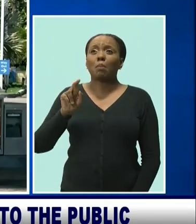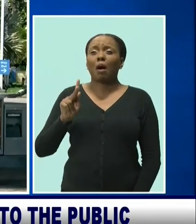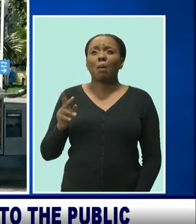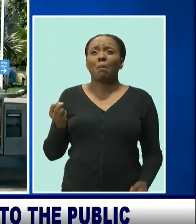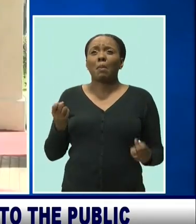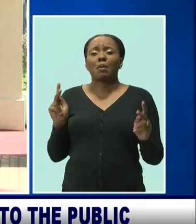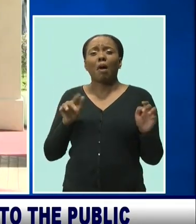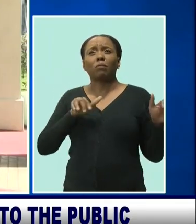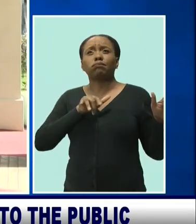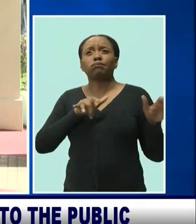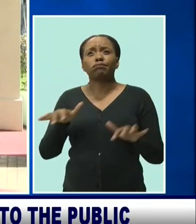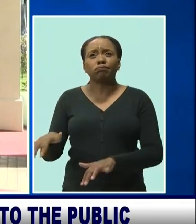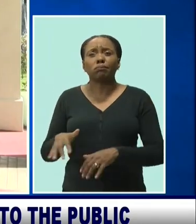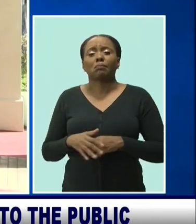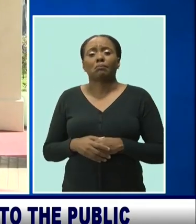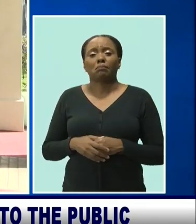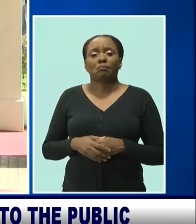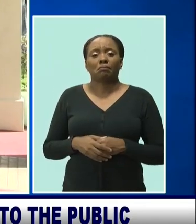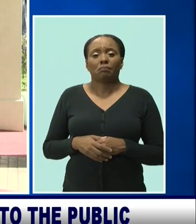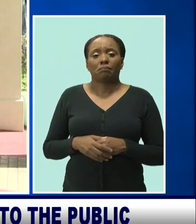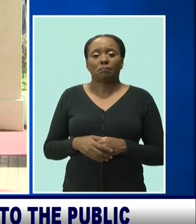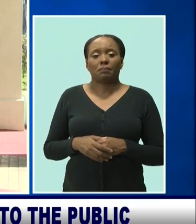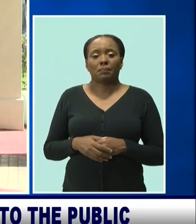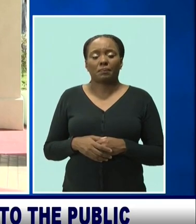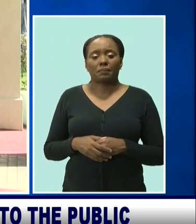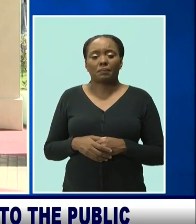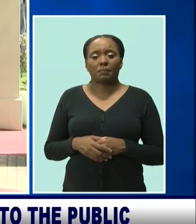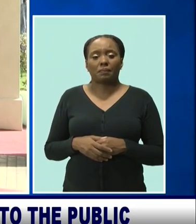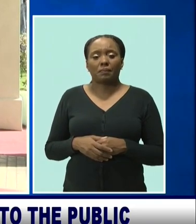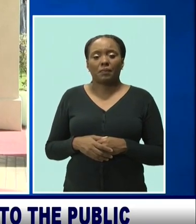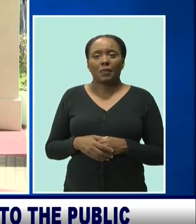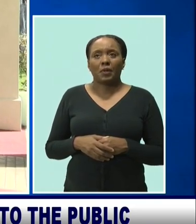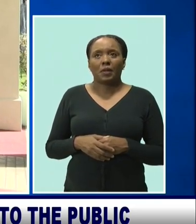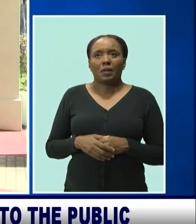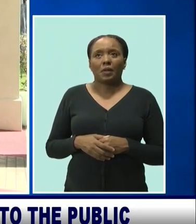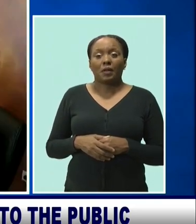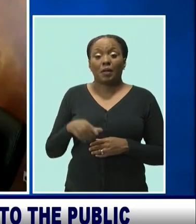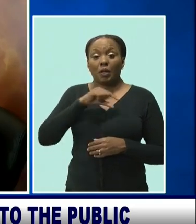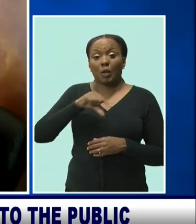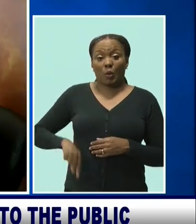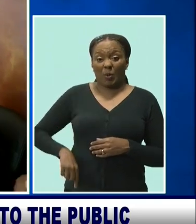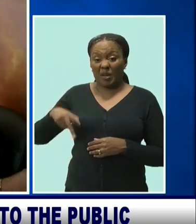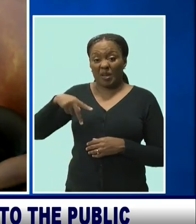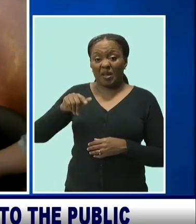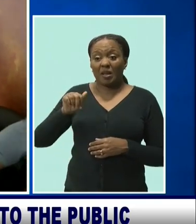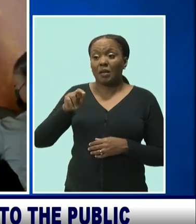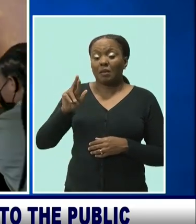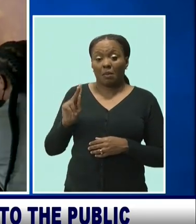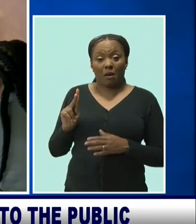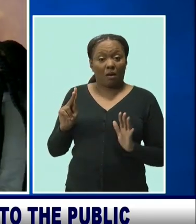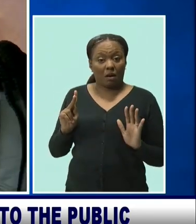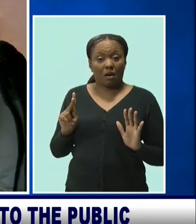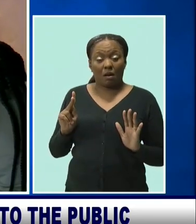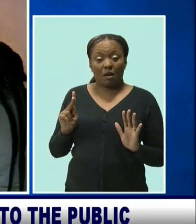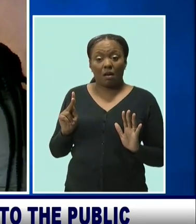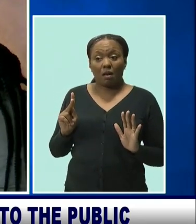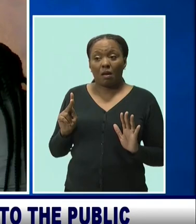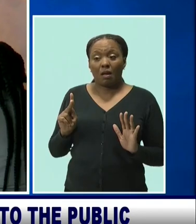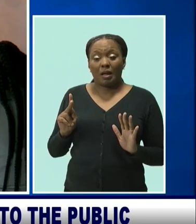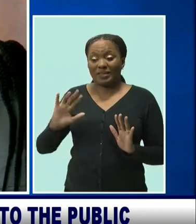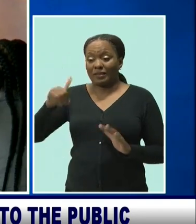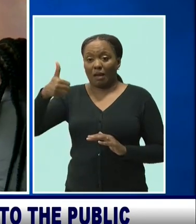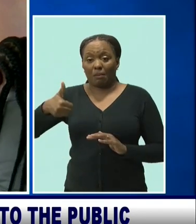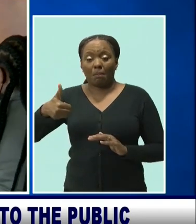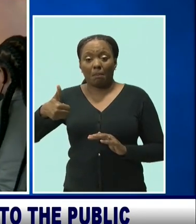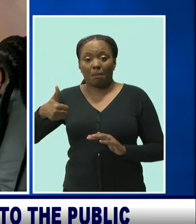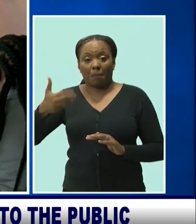turned out to be tested. The Queen's Park testing centre is expected to reduce the pressure placed on polyclinics while